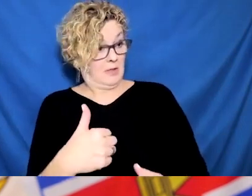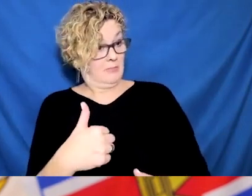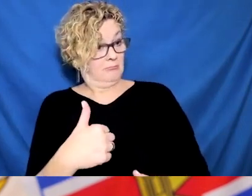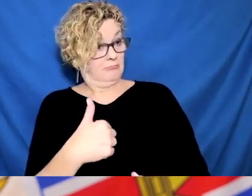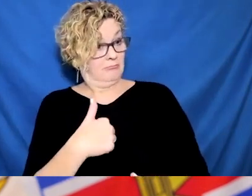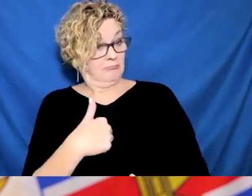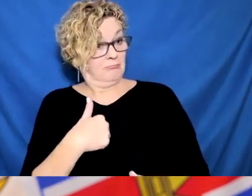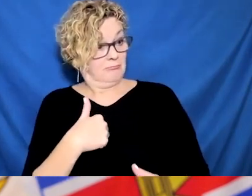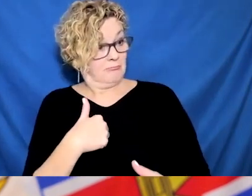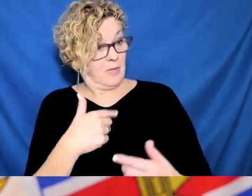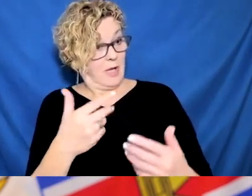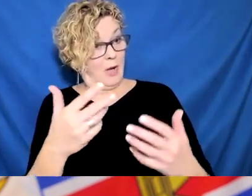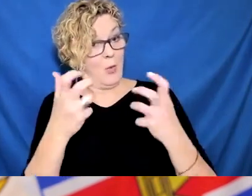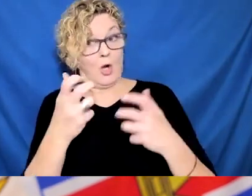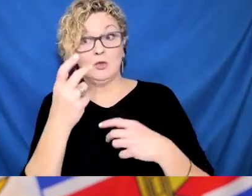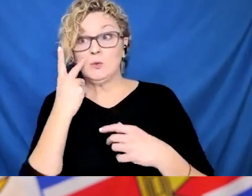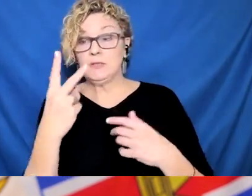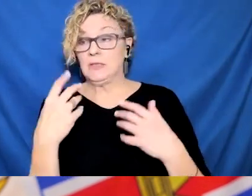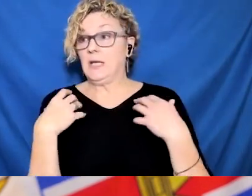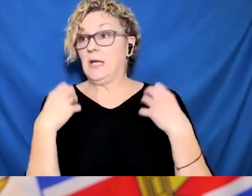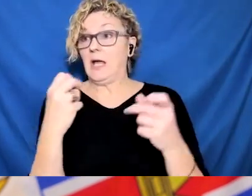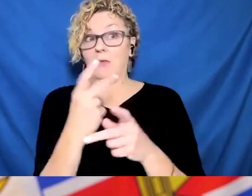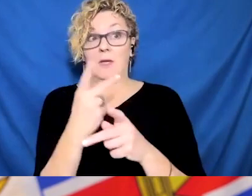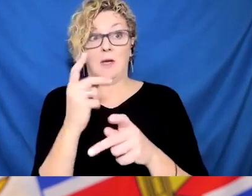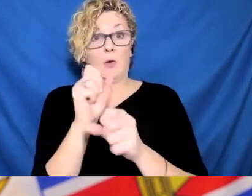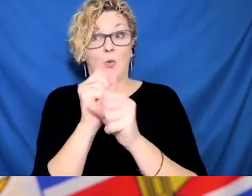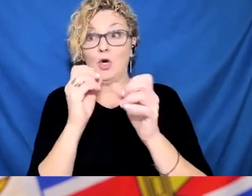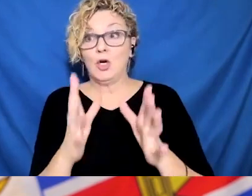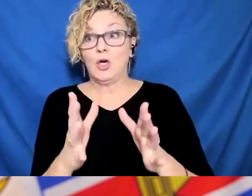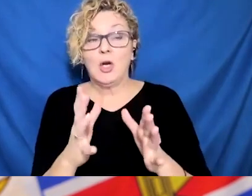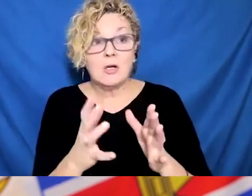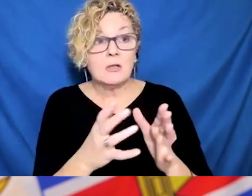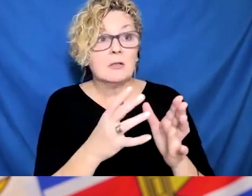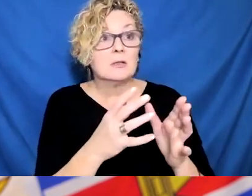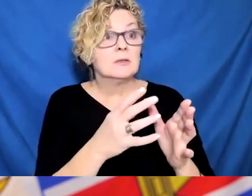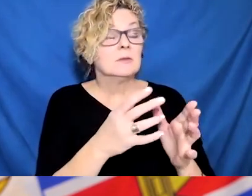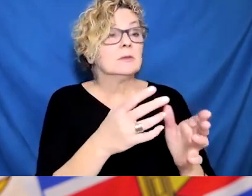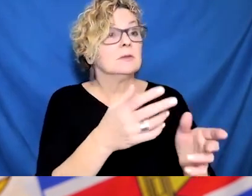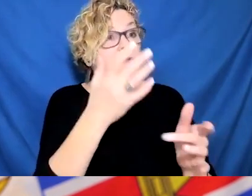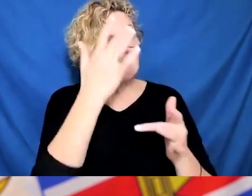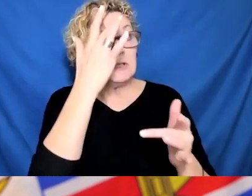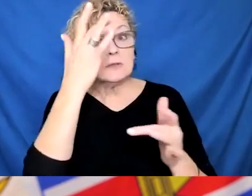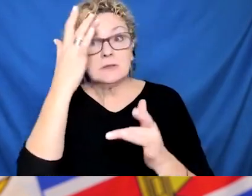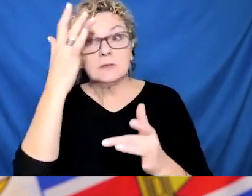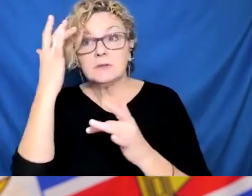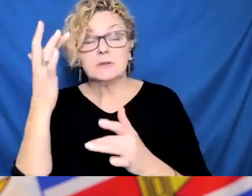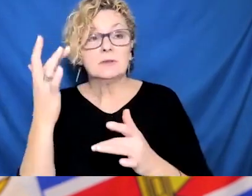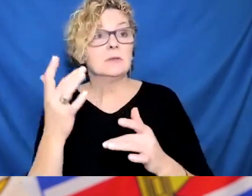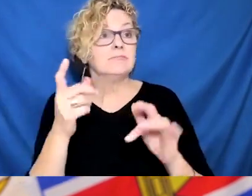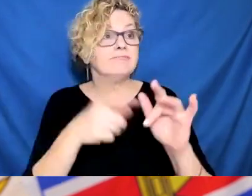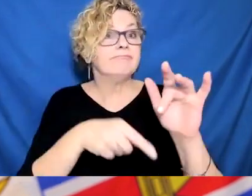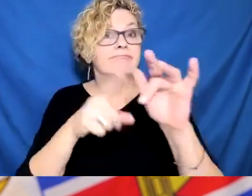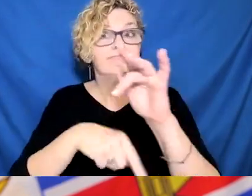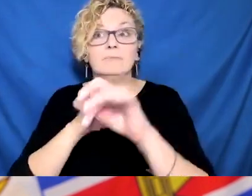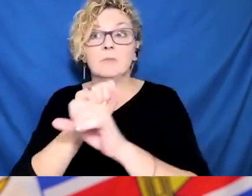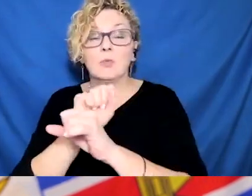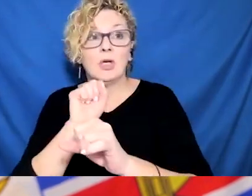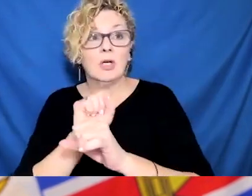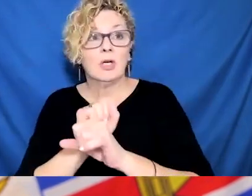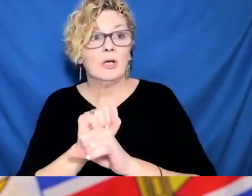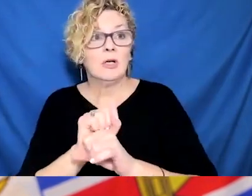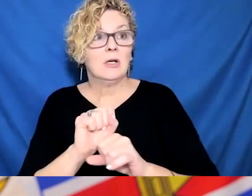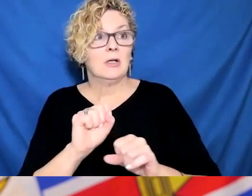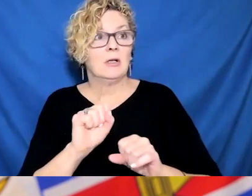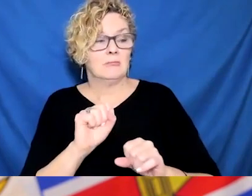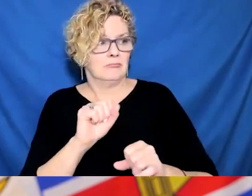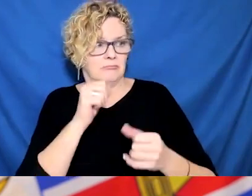down after five to six days. And we have seen that with this strain. So yes, and what she was referring to is